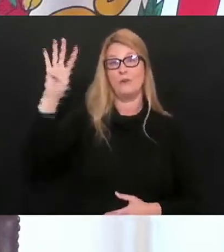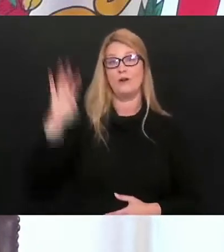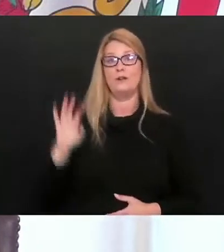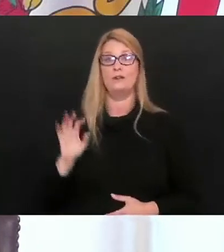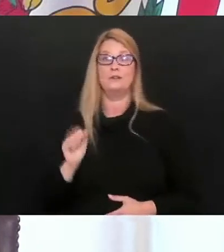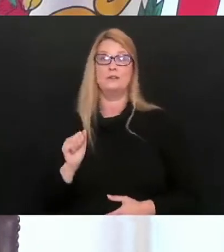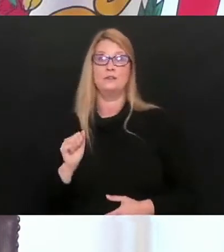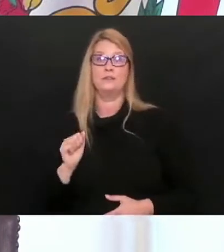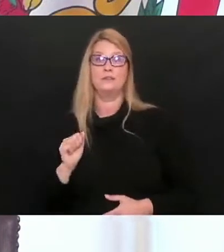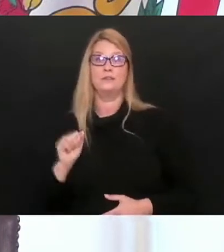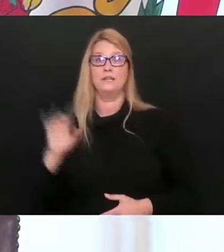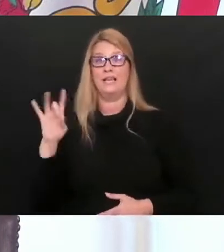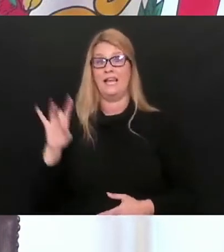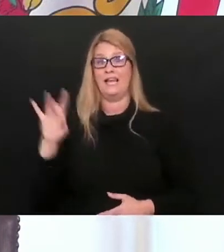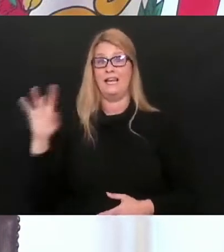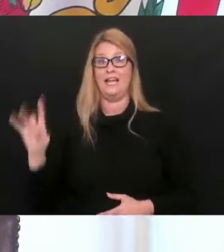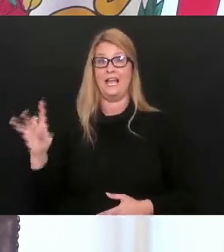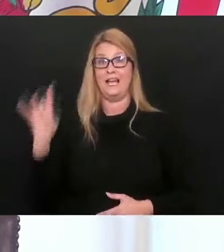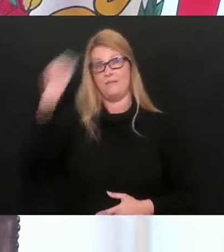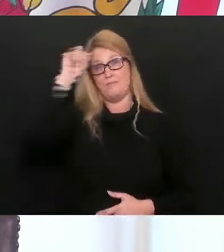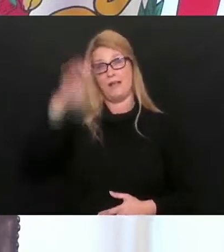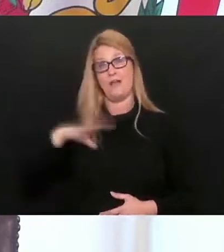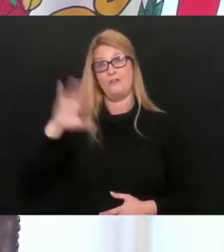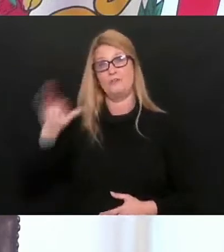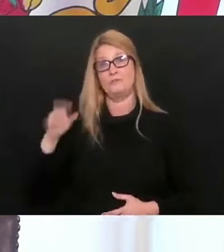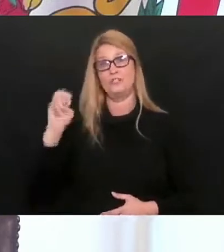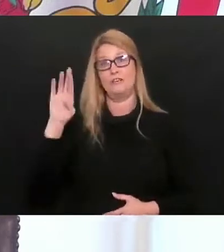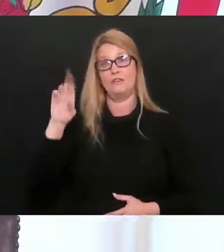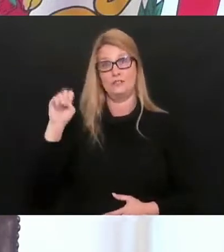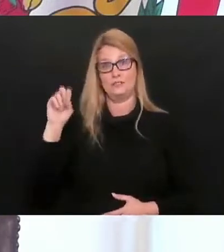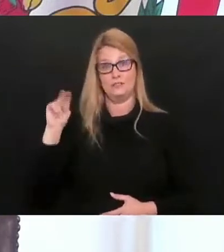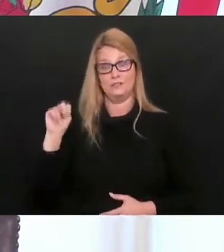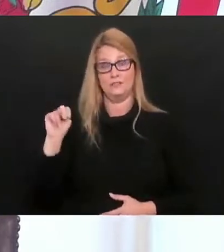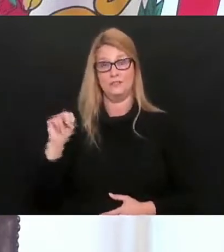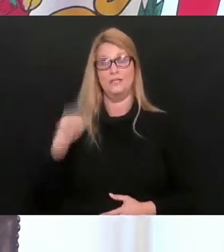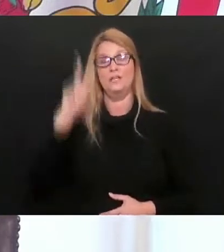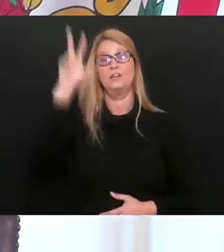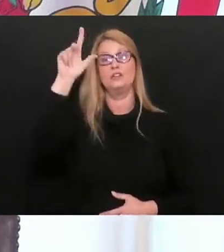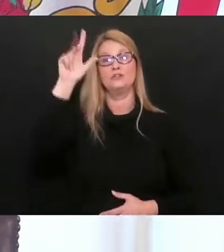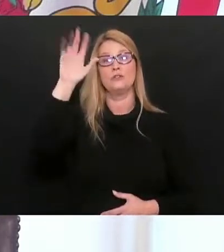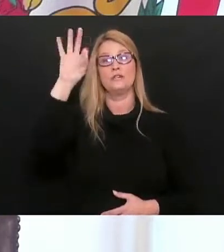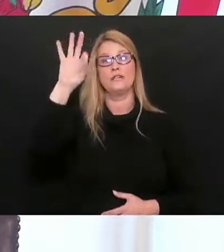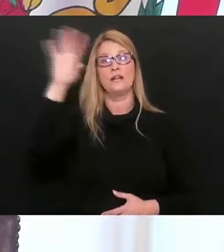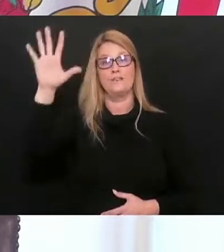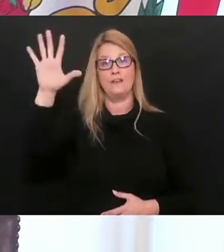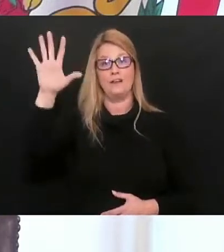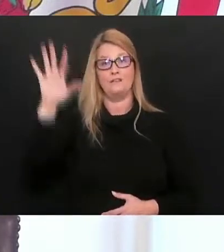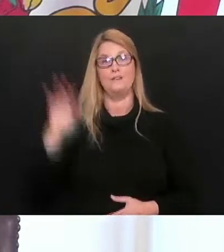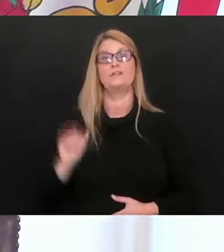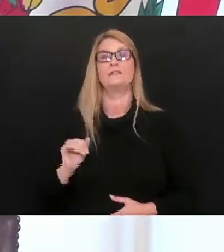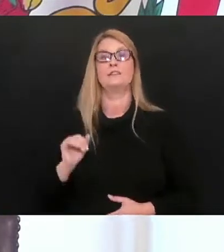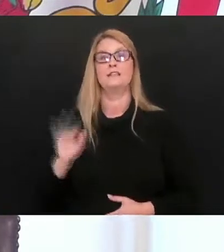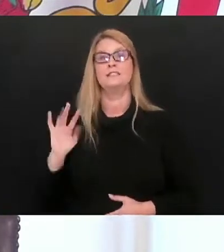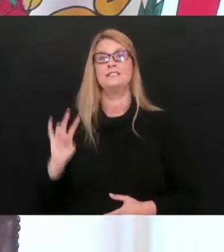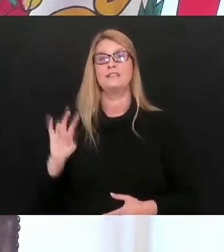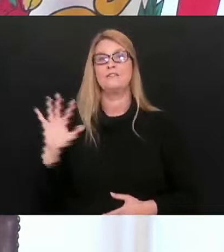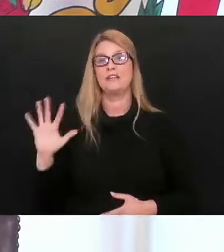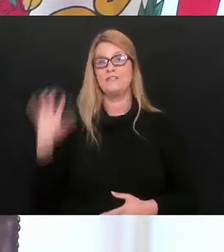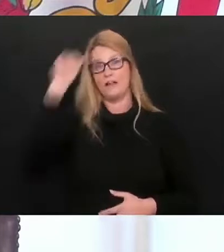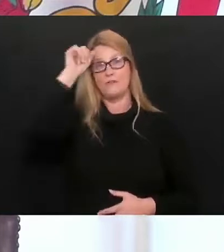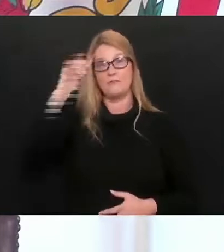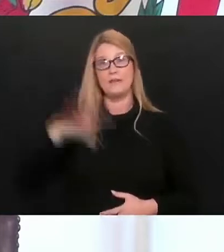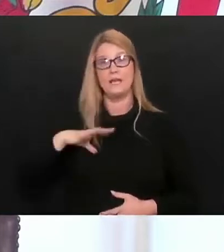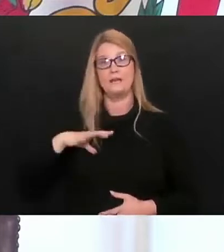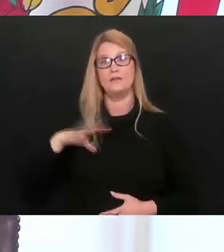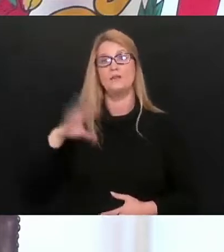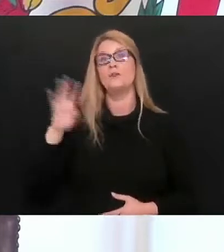death, a 88-year-old male from Jefferson County. Our 2,395th death, a 75-year-old male from